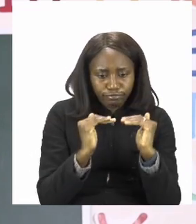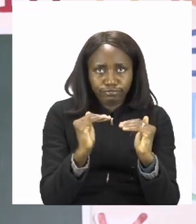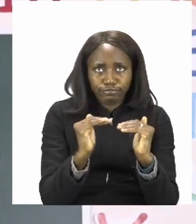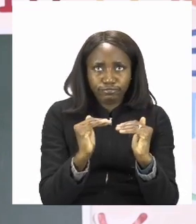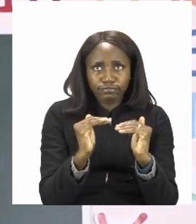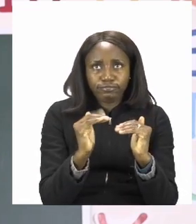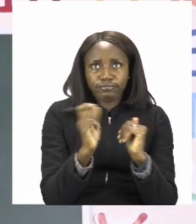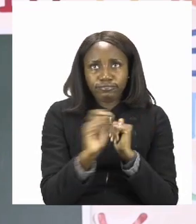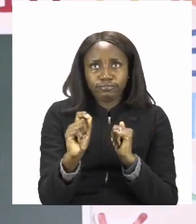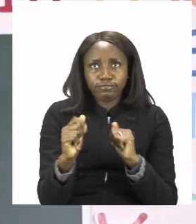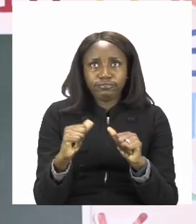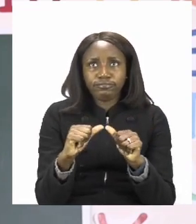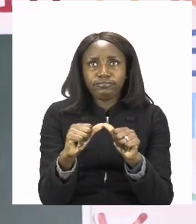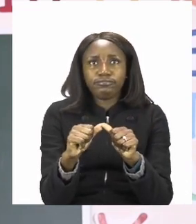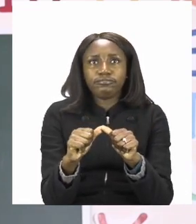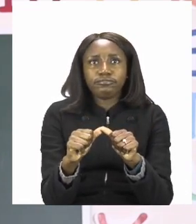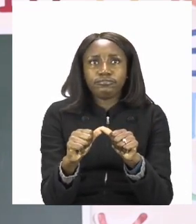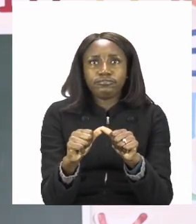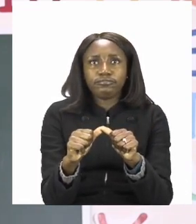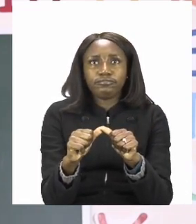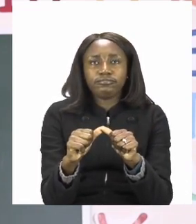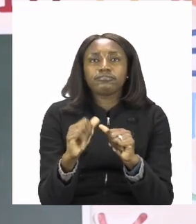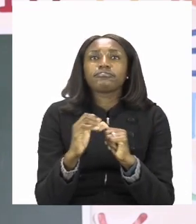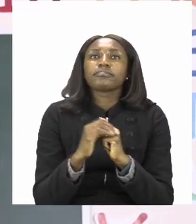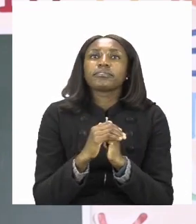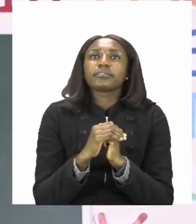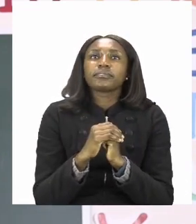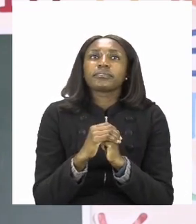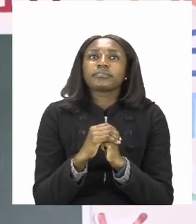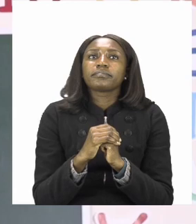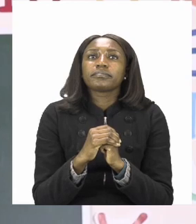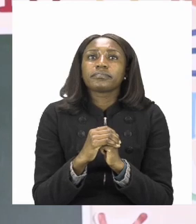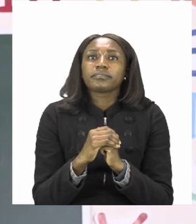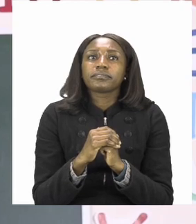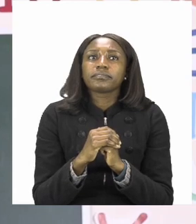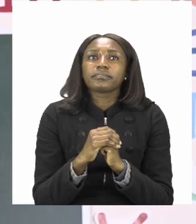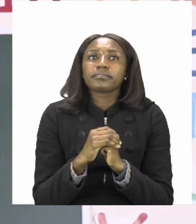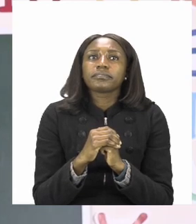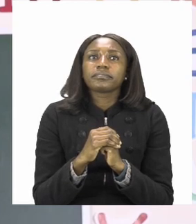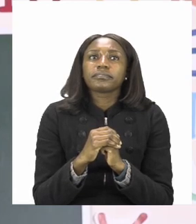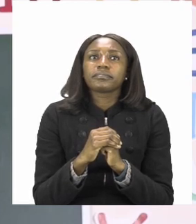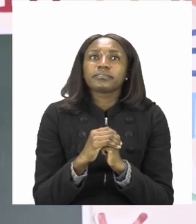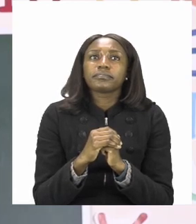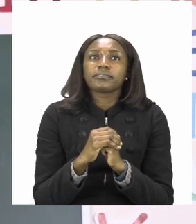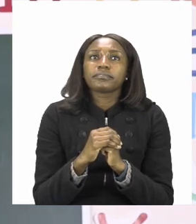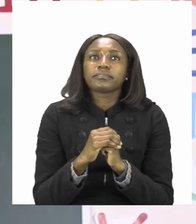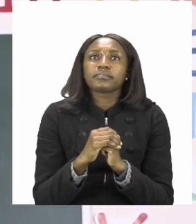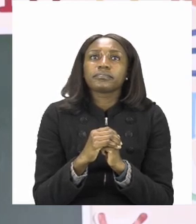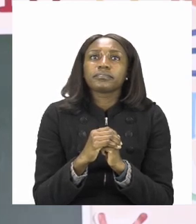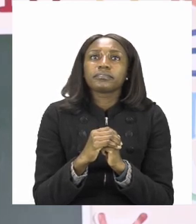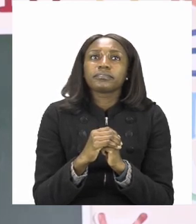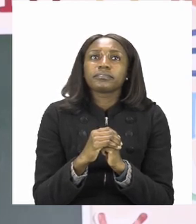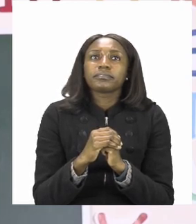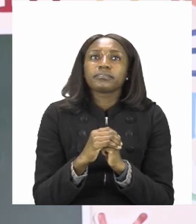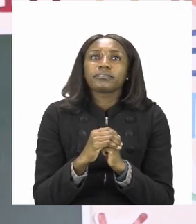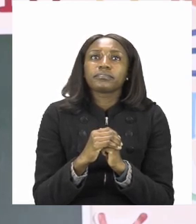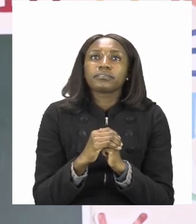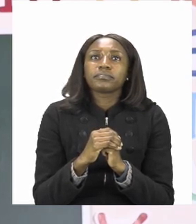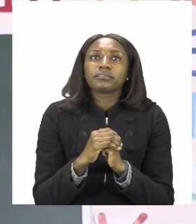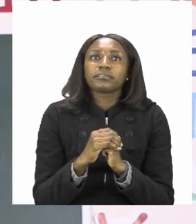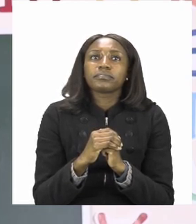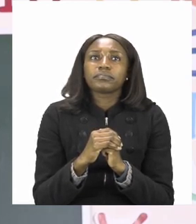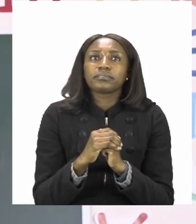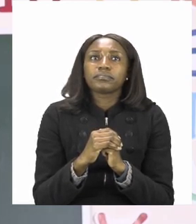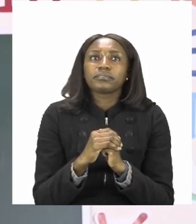So I have to go to the next line. And I will say wash hands with soap.